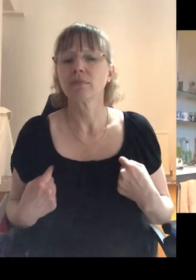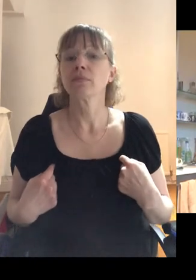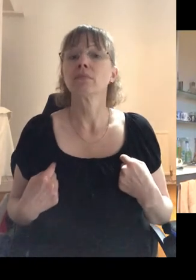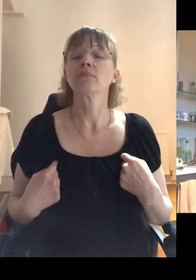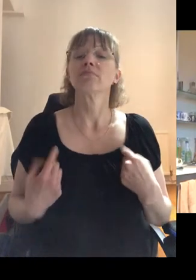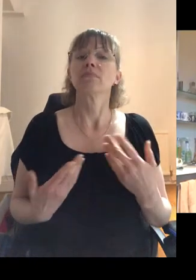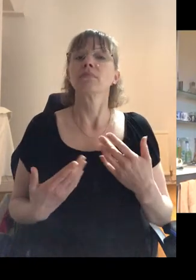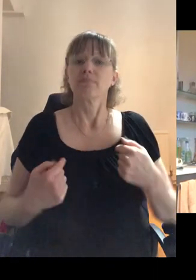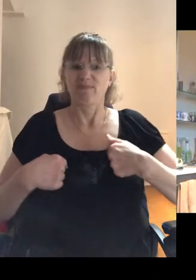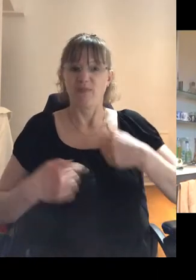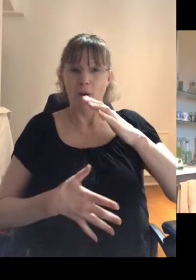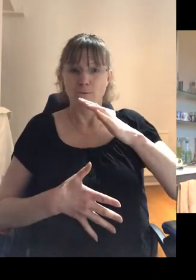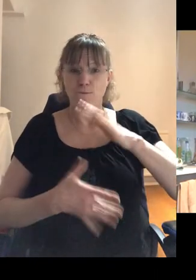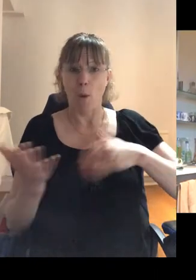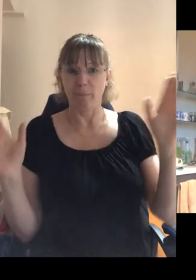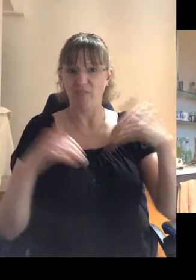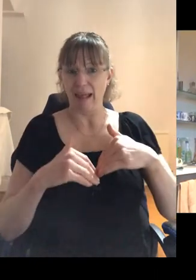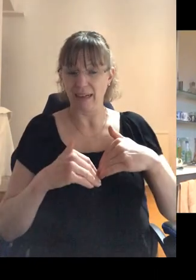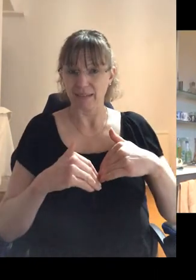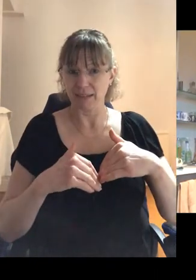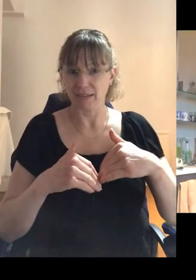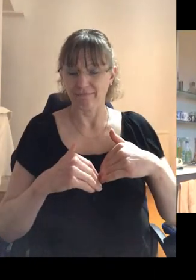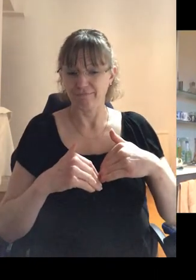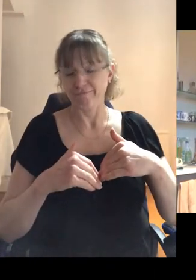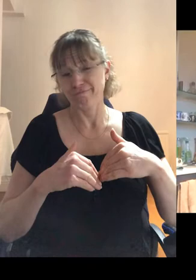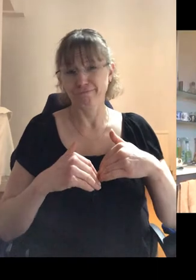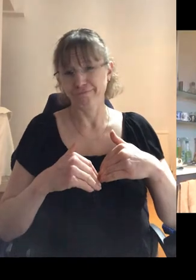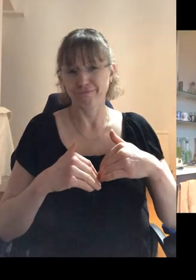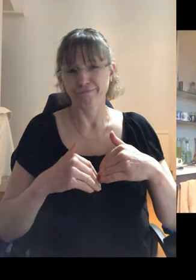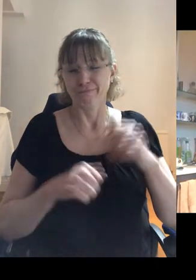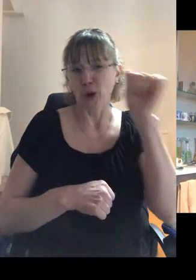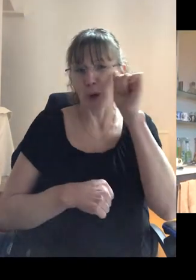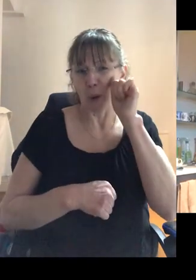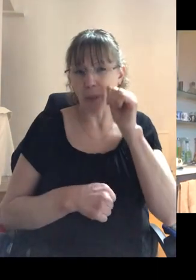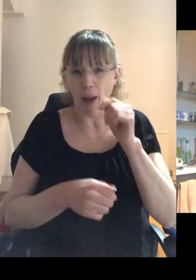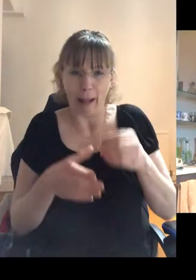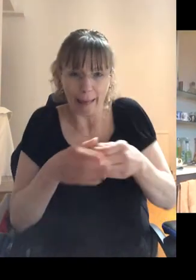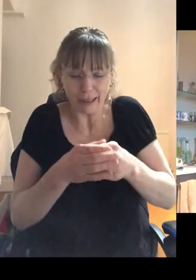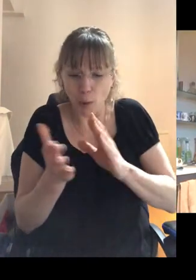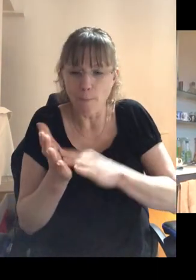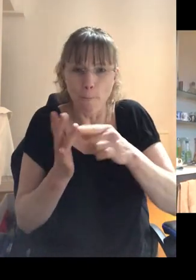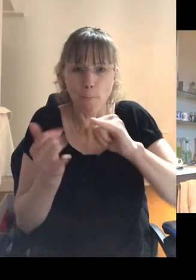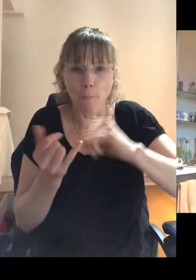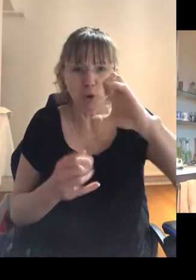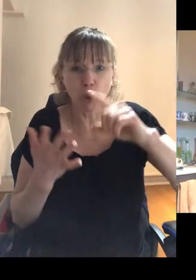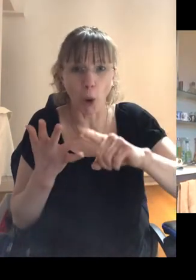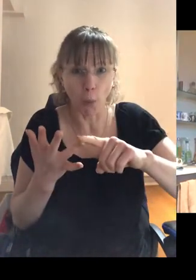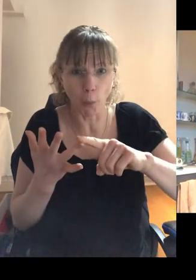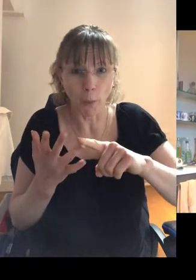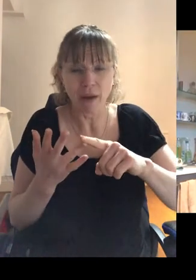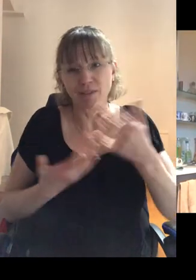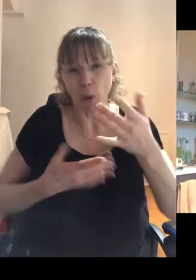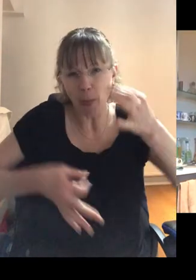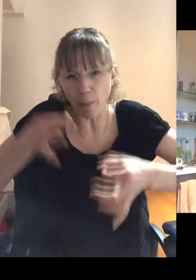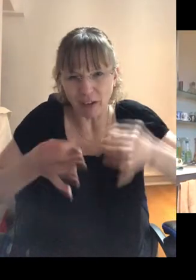I'm from Mardi and you know, it was known locally as little Moscow, which tells you something about the politics in the eighties there. I had a very strong